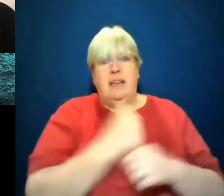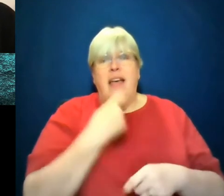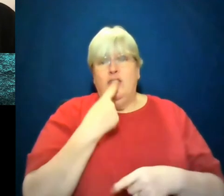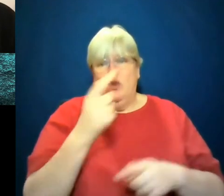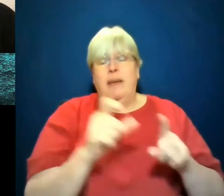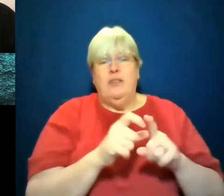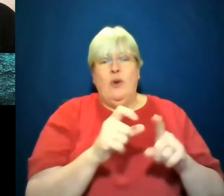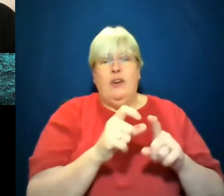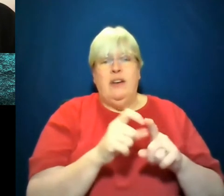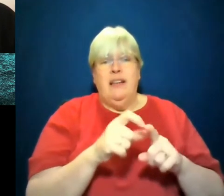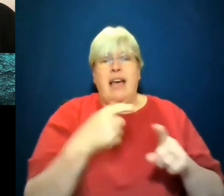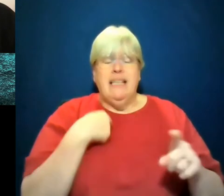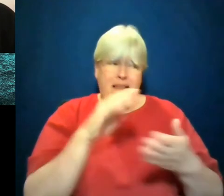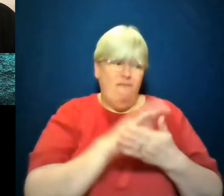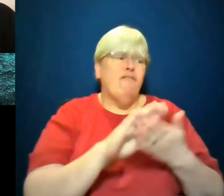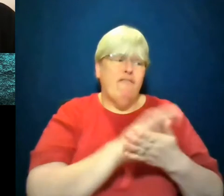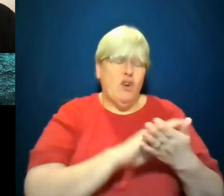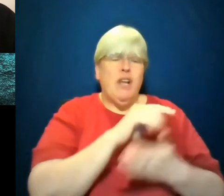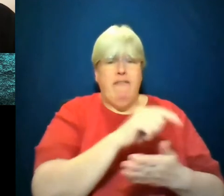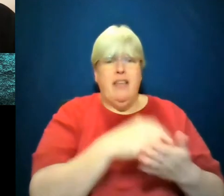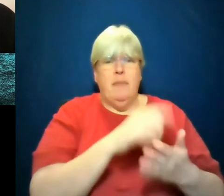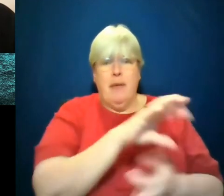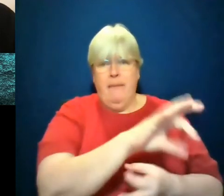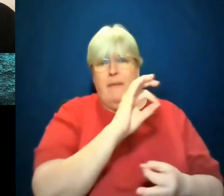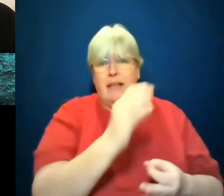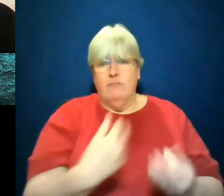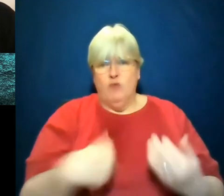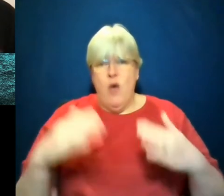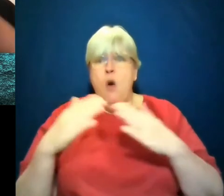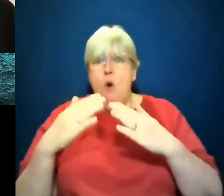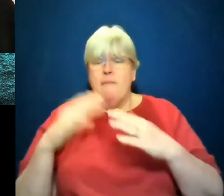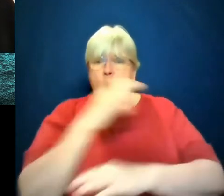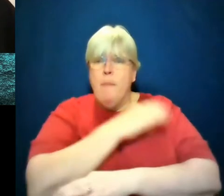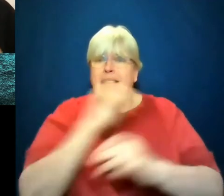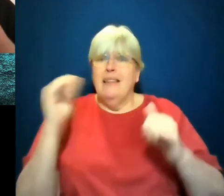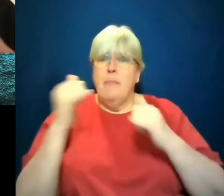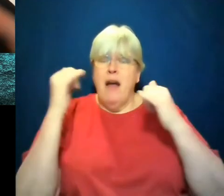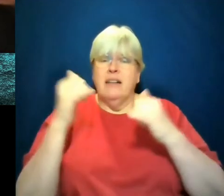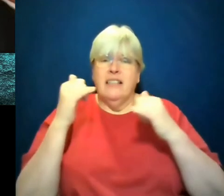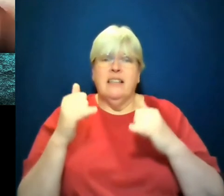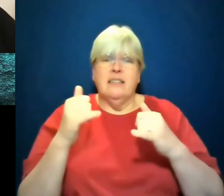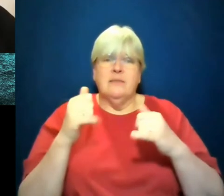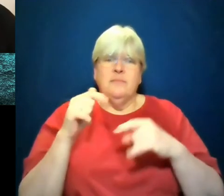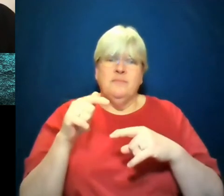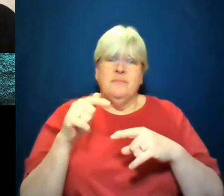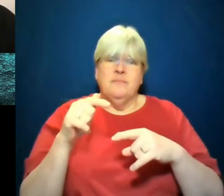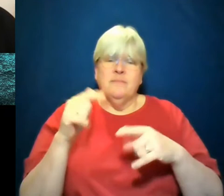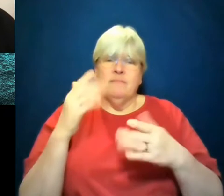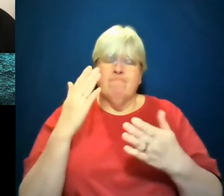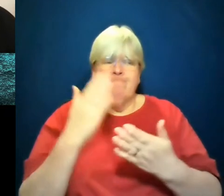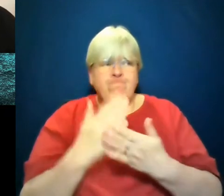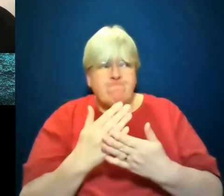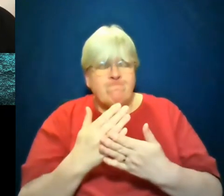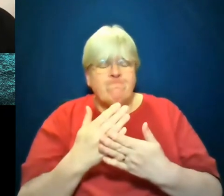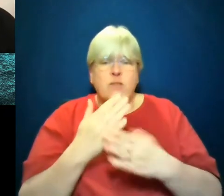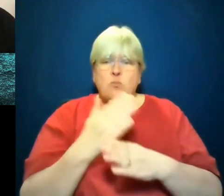that I forgive him and I invited him to our home for her birthday party. But, but it was, it was, you know, it was work for me to do. And again,